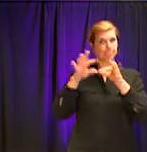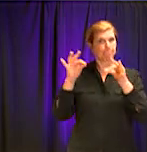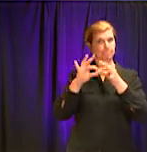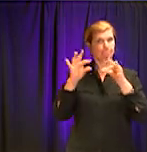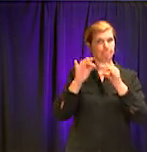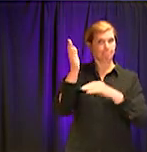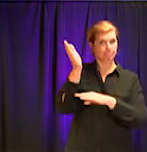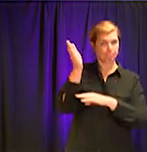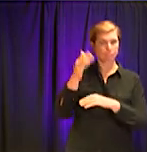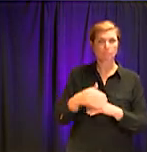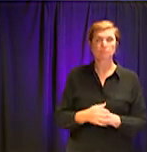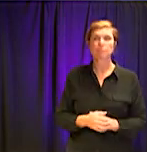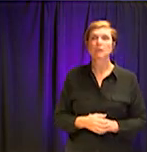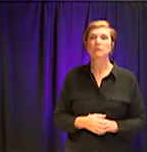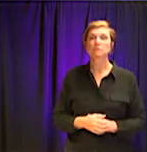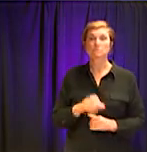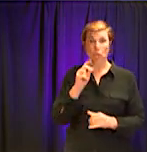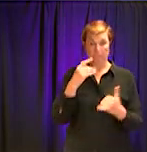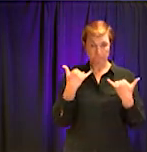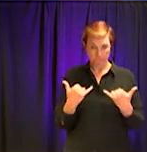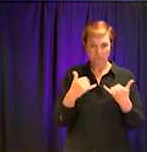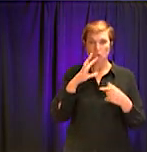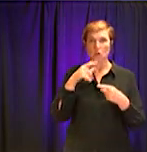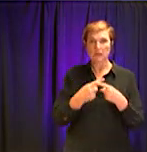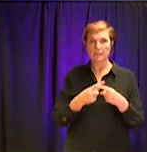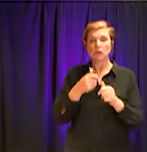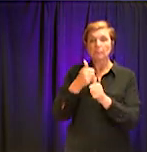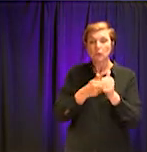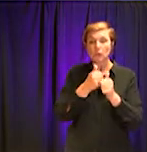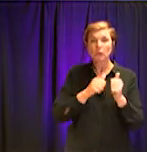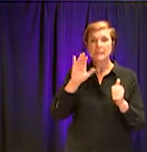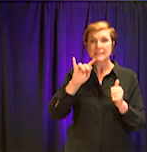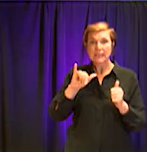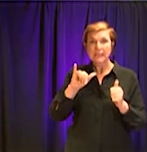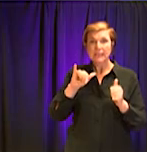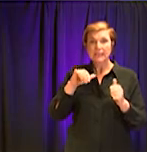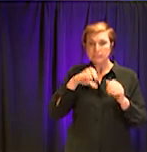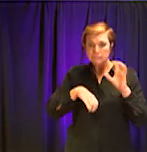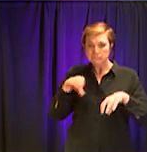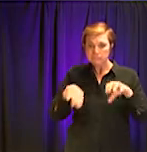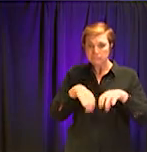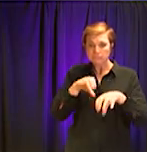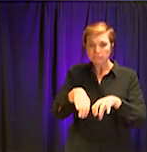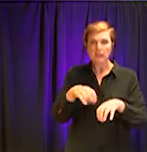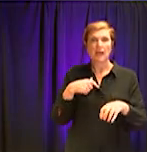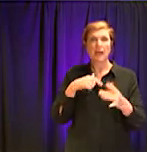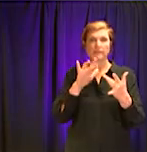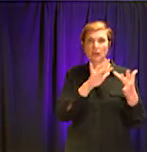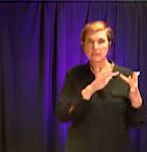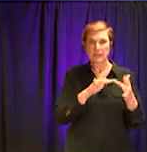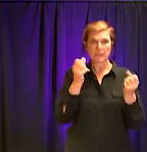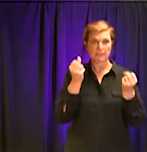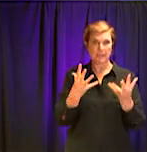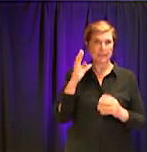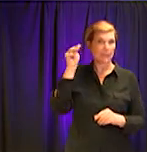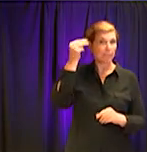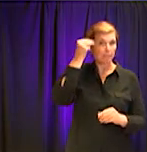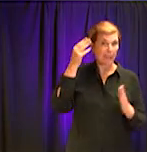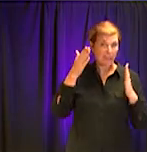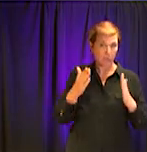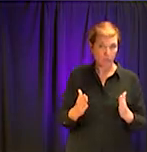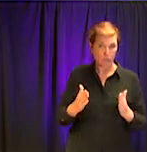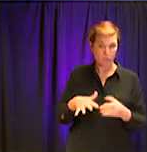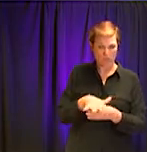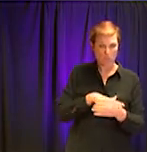the issue of the ad hoc approach, uh, I've been in contact with Mayor Garrett and other, uh, mayors, uh, in the